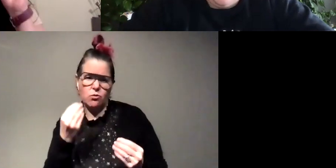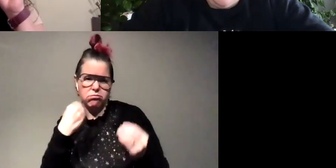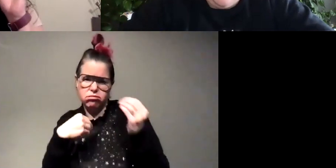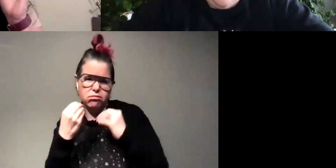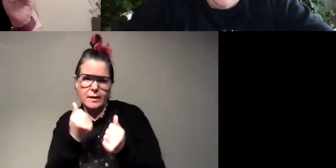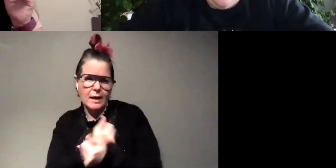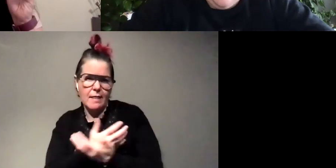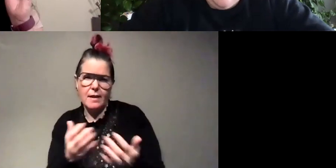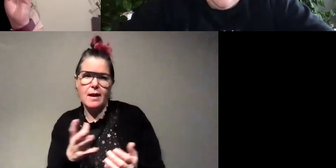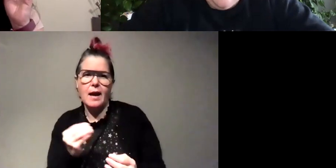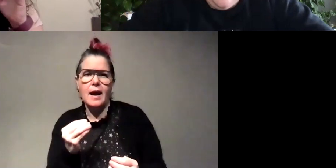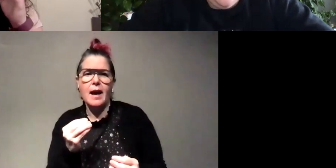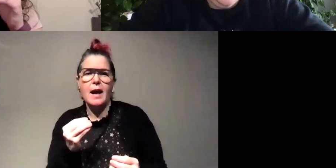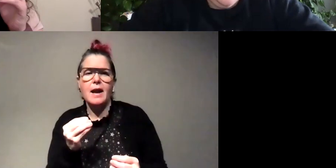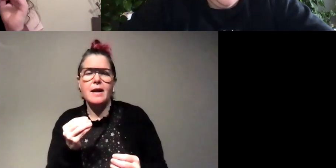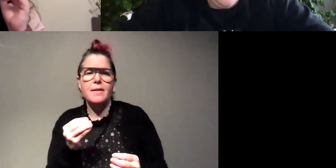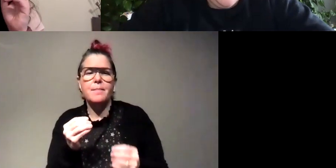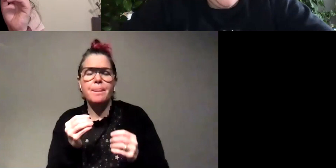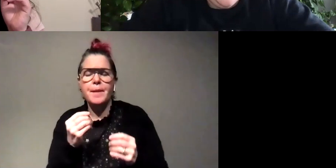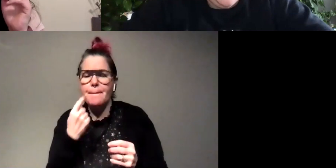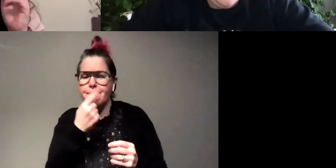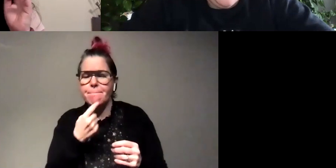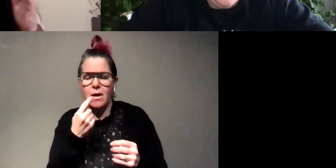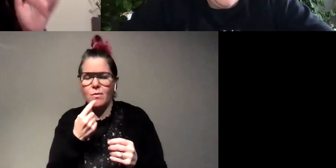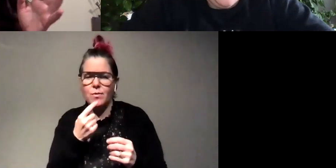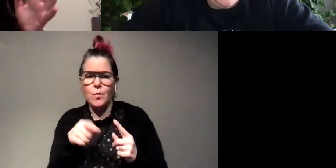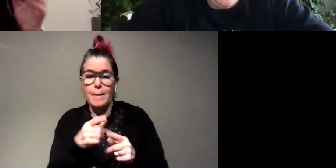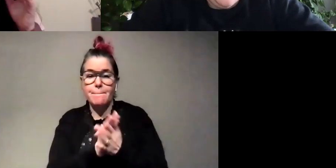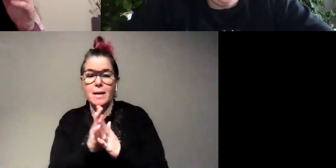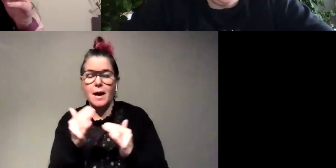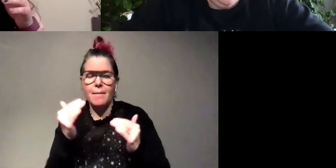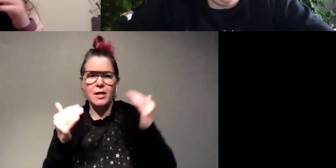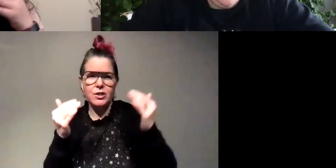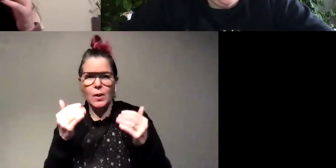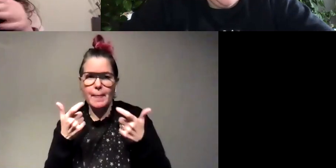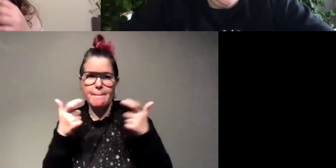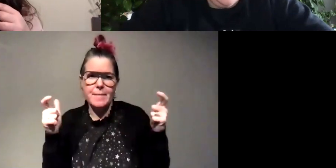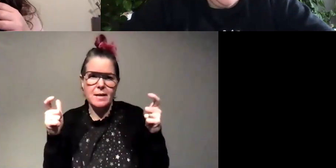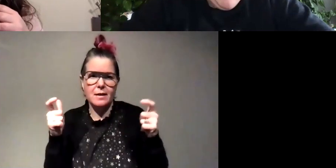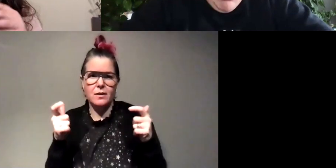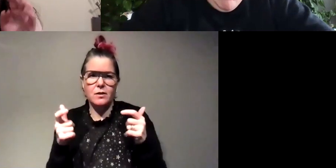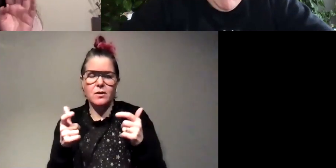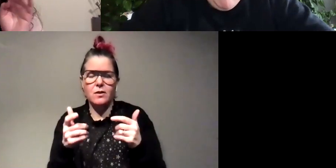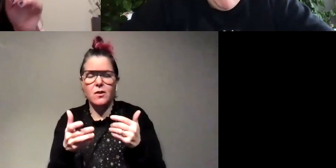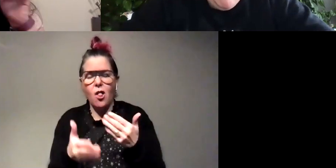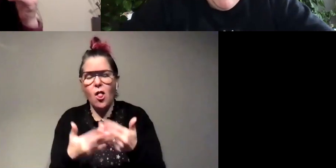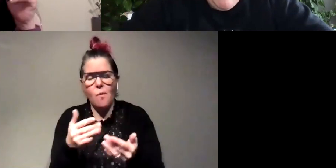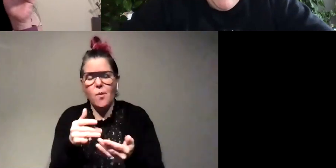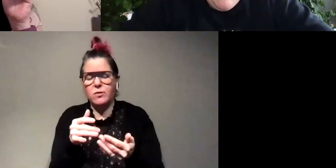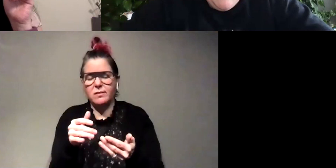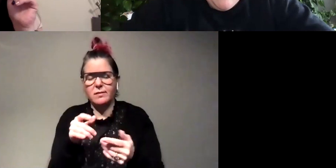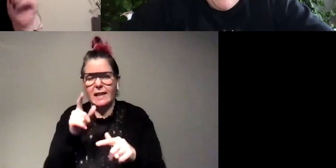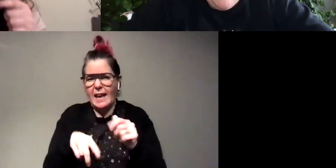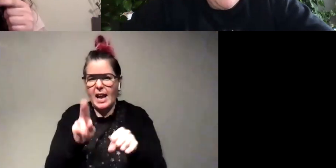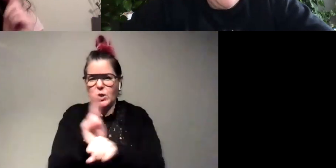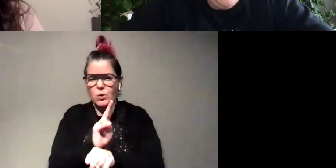think the mechanics of the way their their mouth parts when they get to be adults they get really big and almost to the point where they can't use them so i don't know if she could